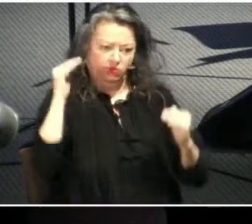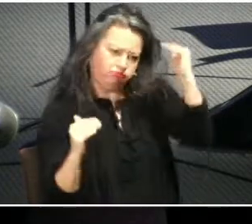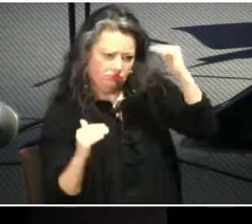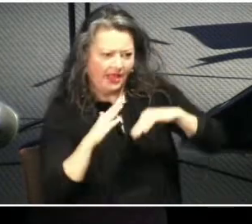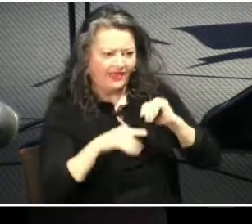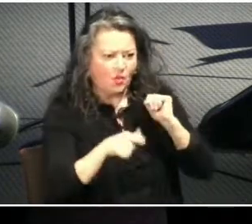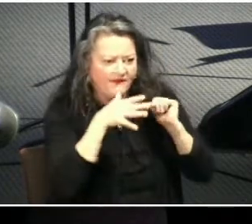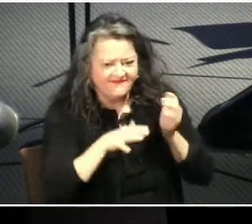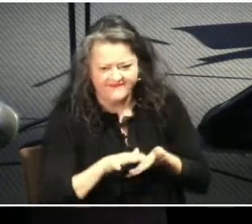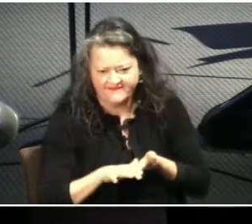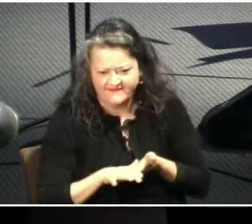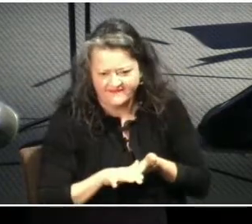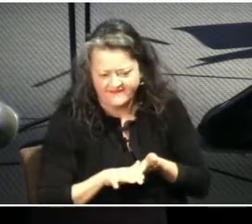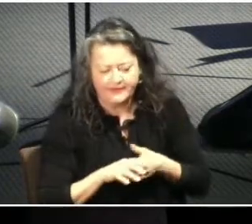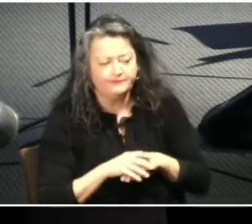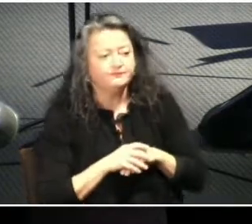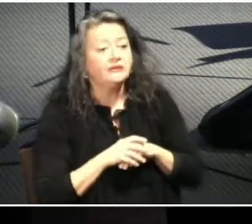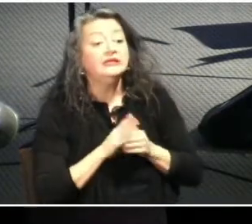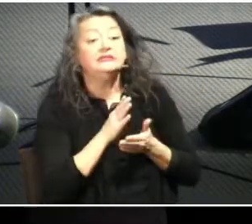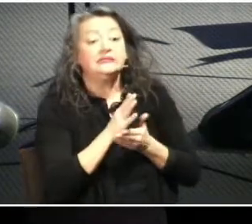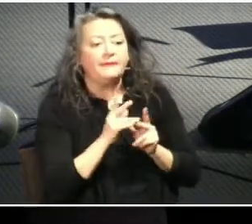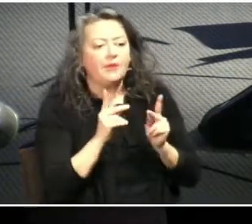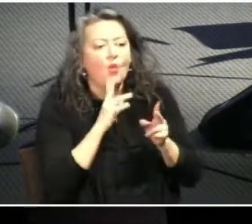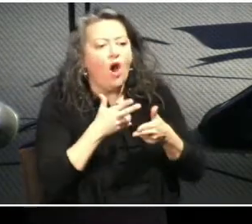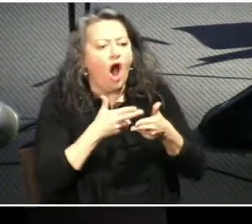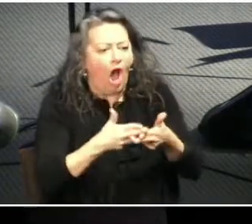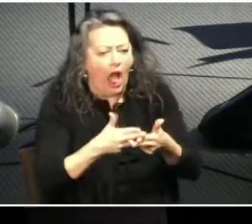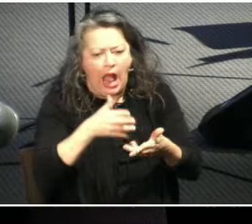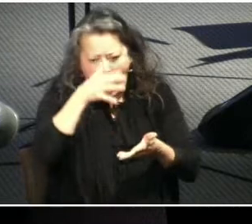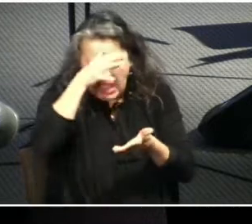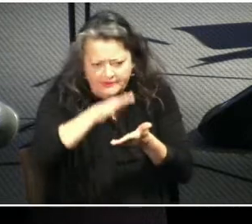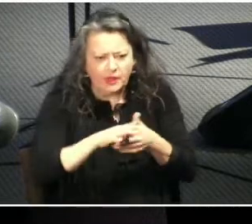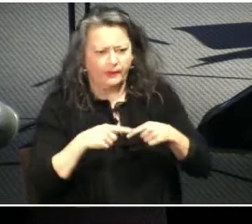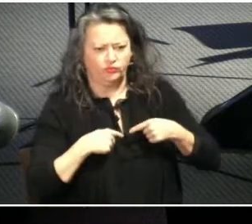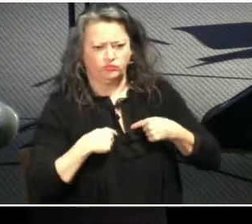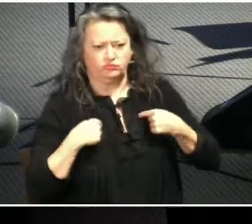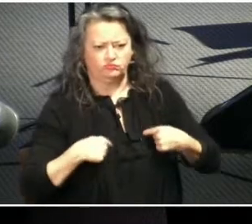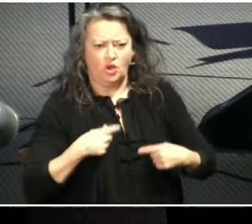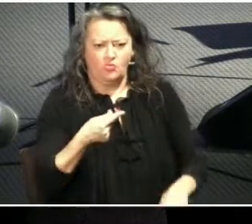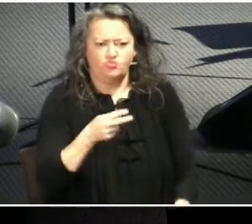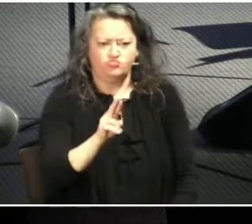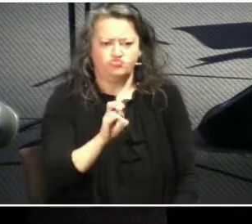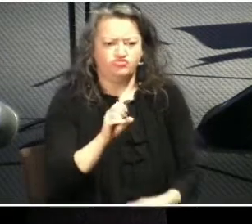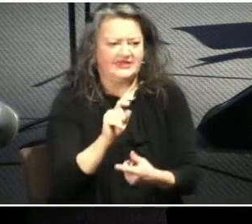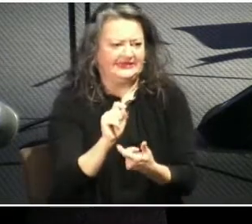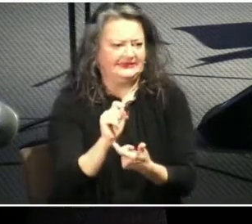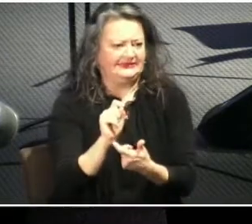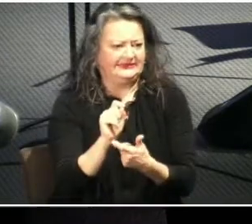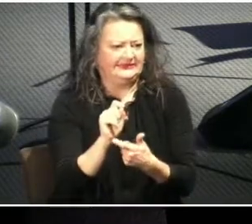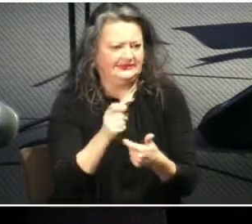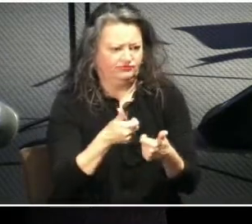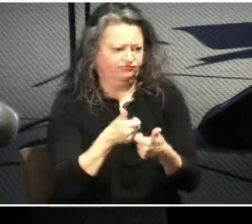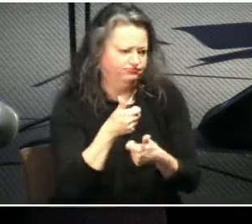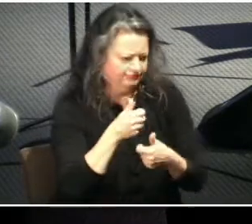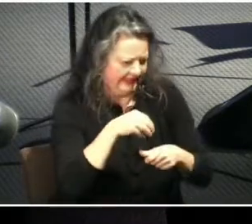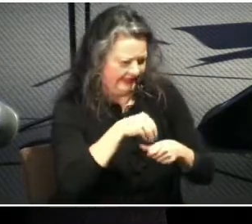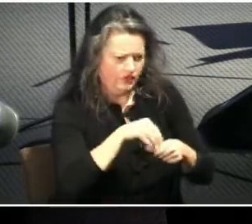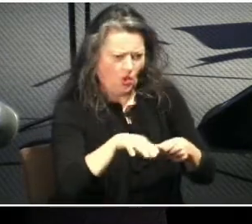even say things like the husband is the priest over the home but this is not backed up by scripture